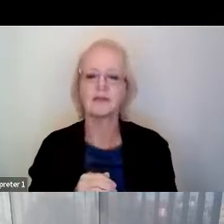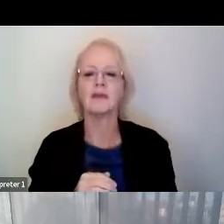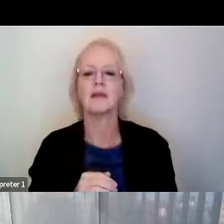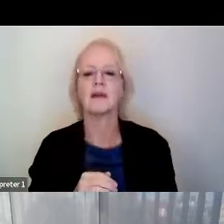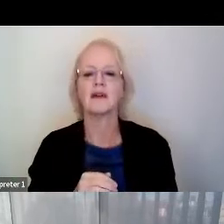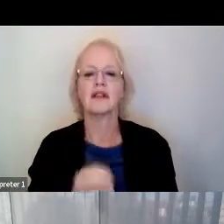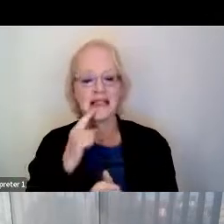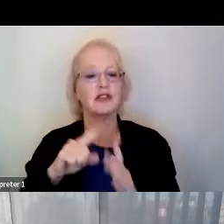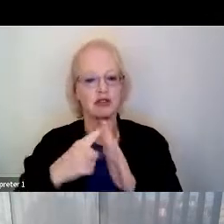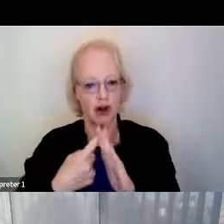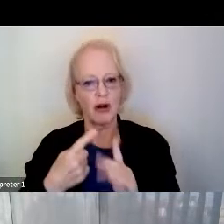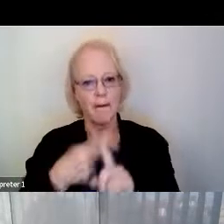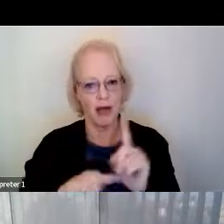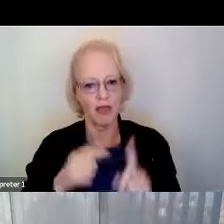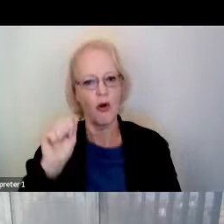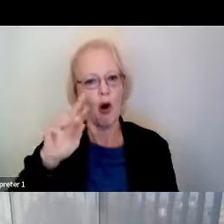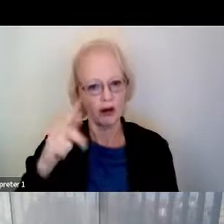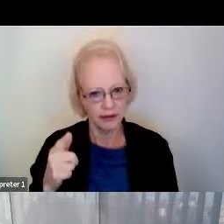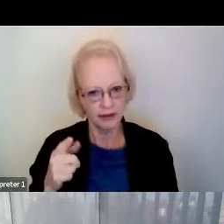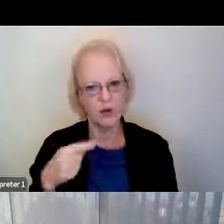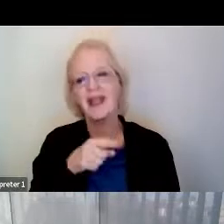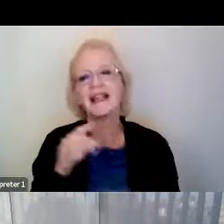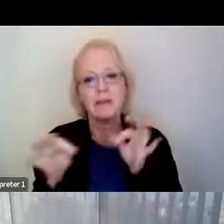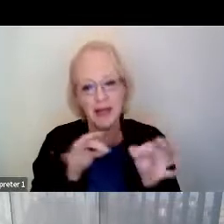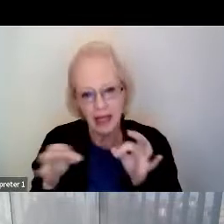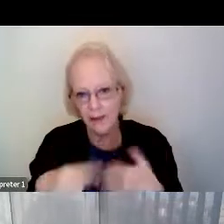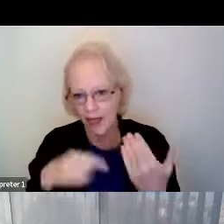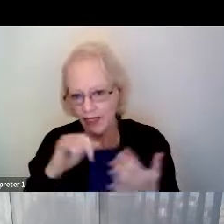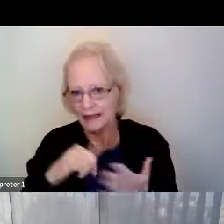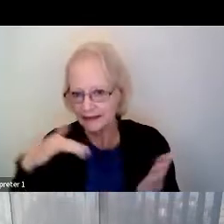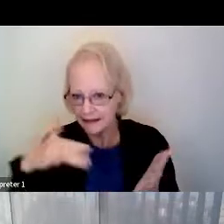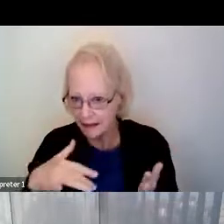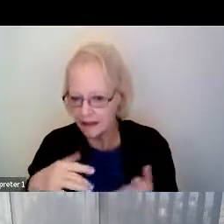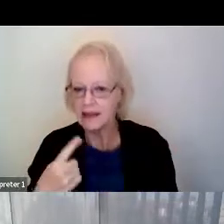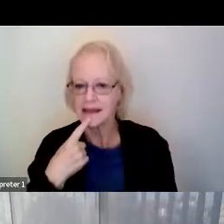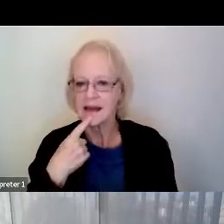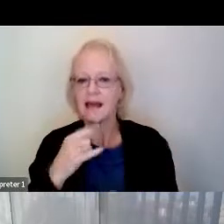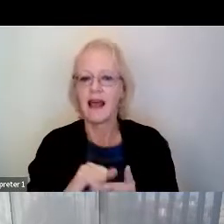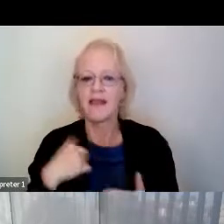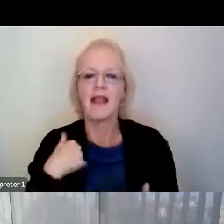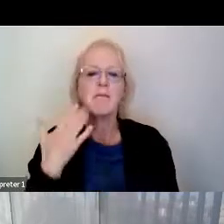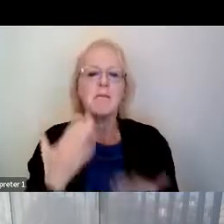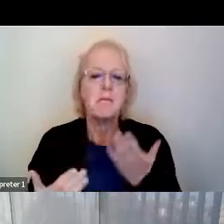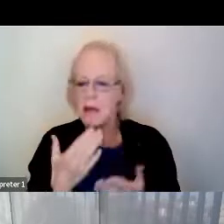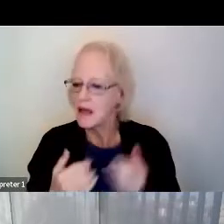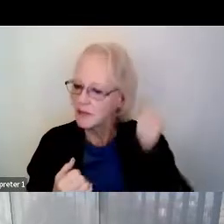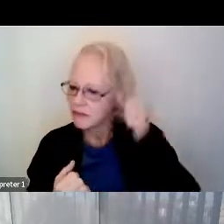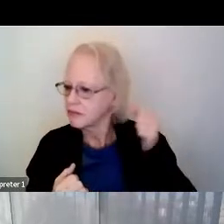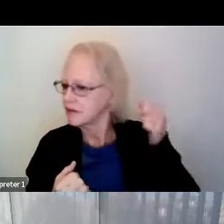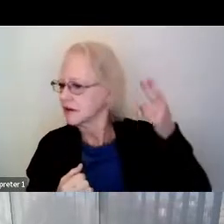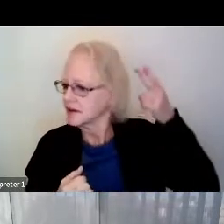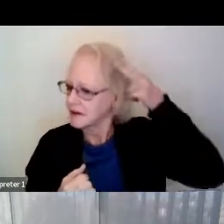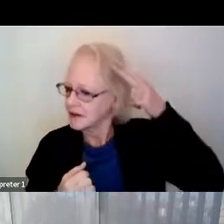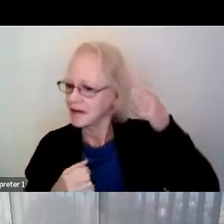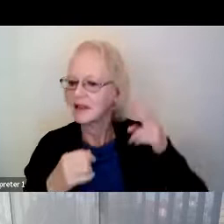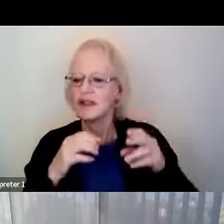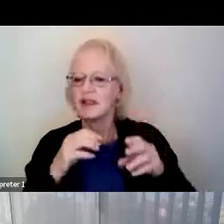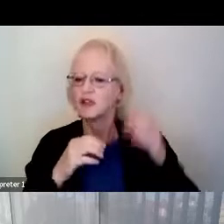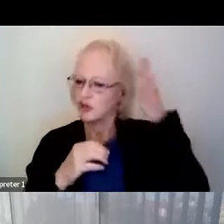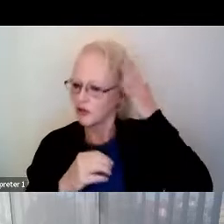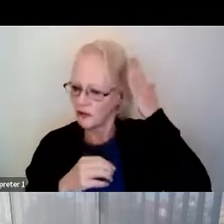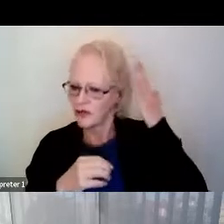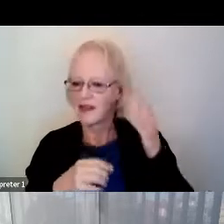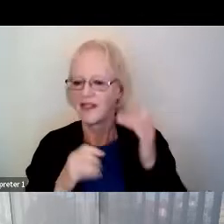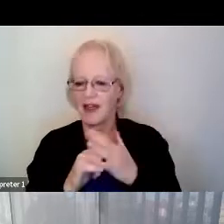He explained to me a little bit about the study. He said that they may place an implant in the surface of the brain of the participant.